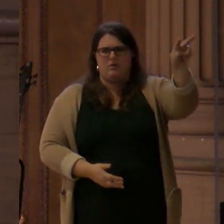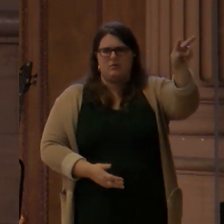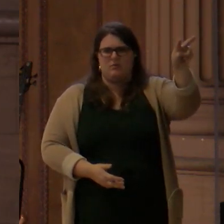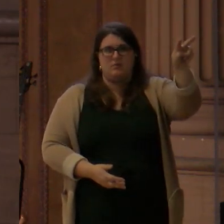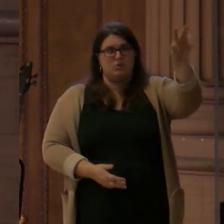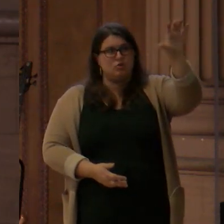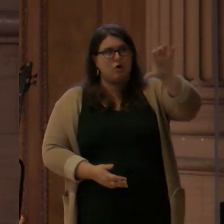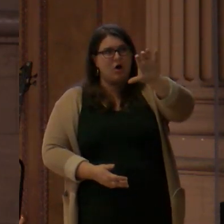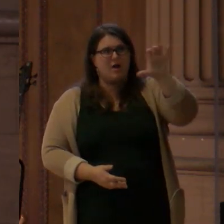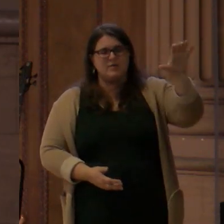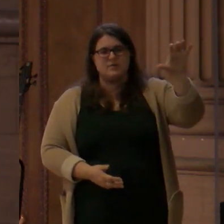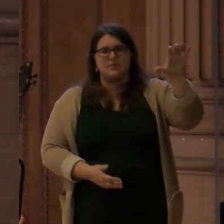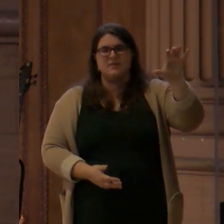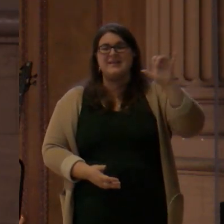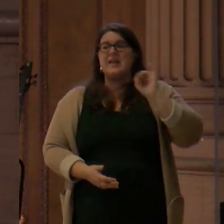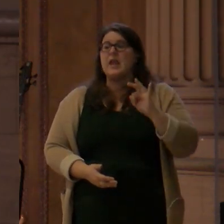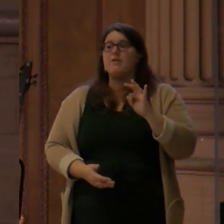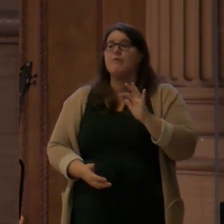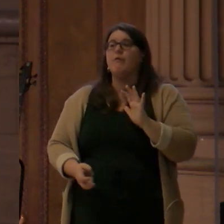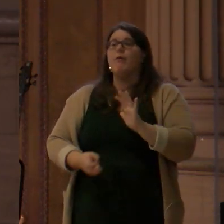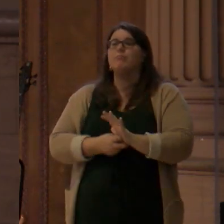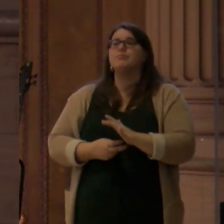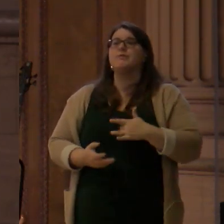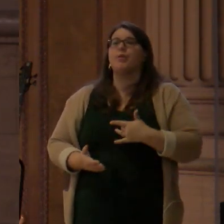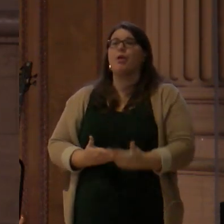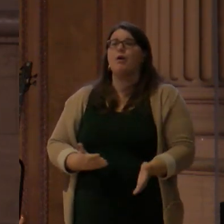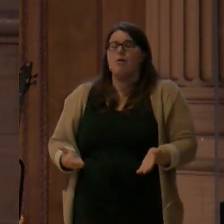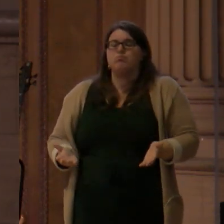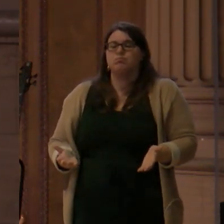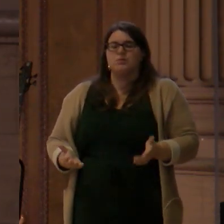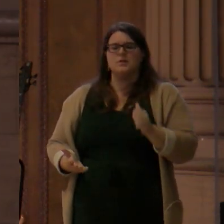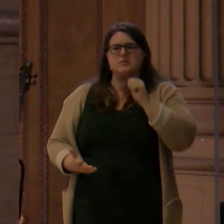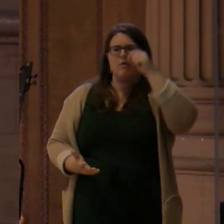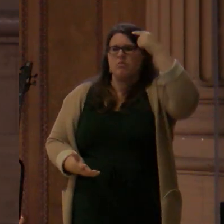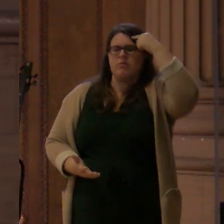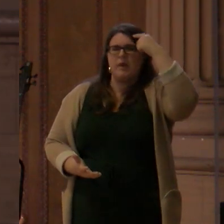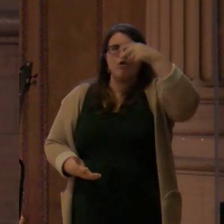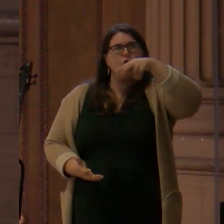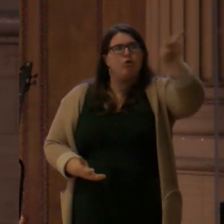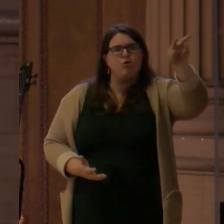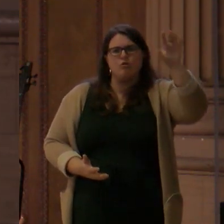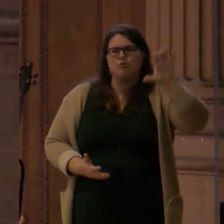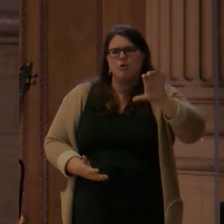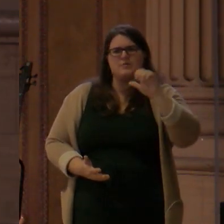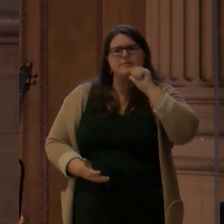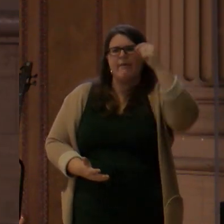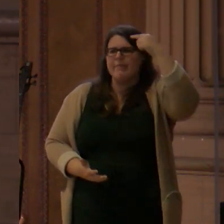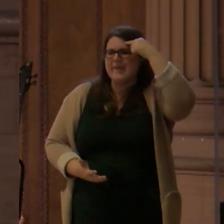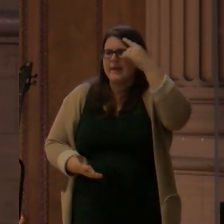sin and crushed death. And by your faith in Him, you join Him in His victory.